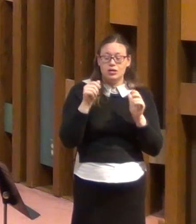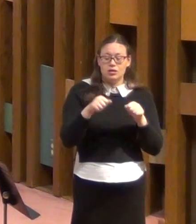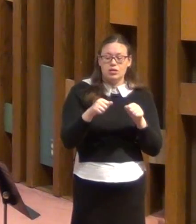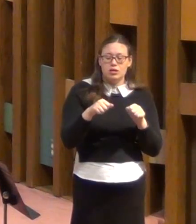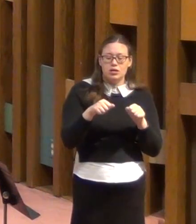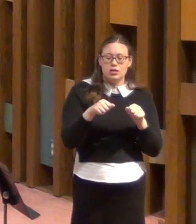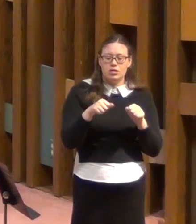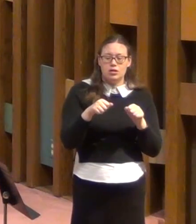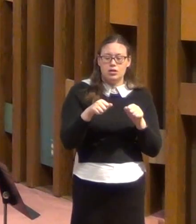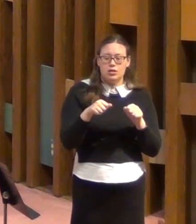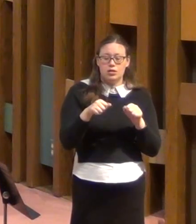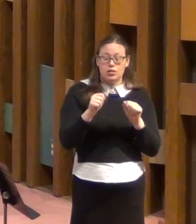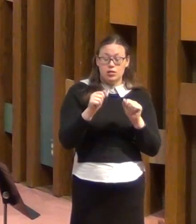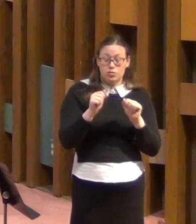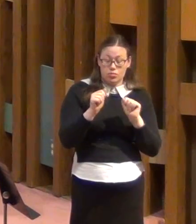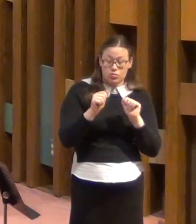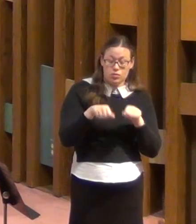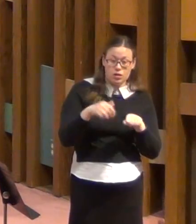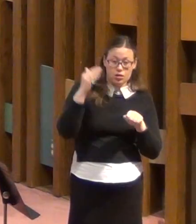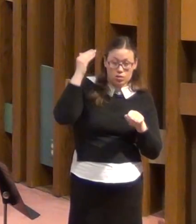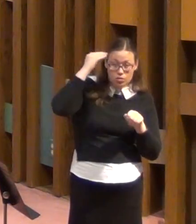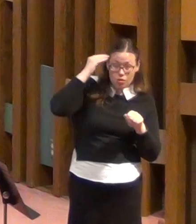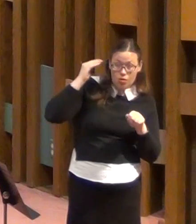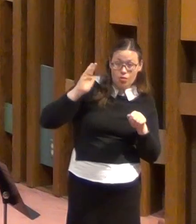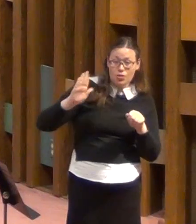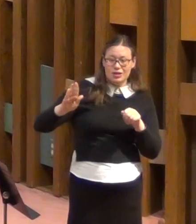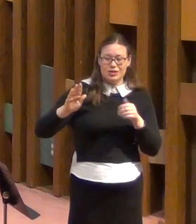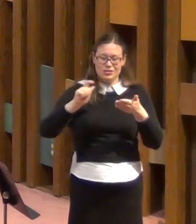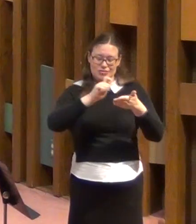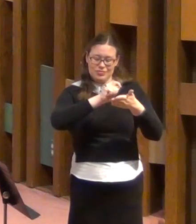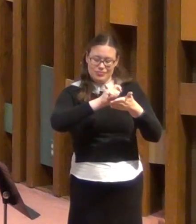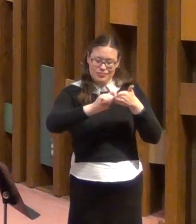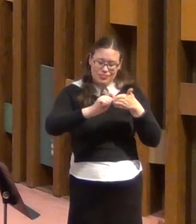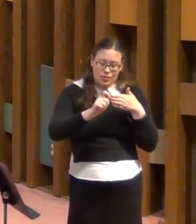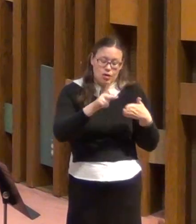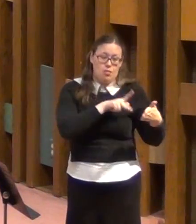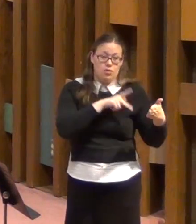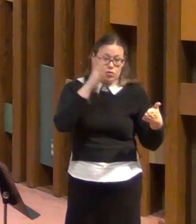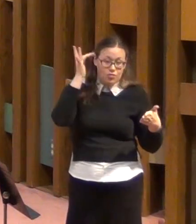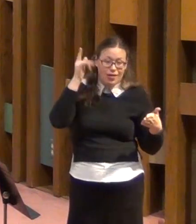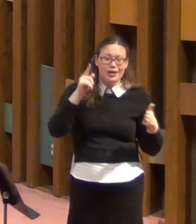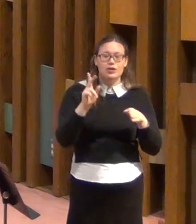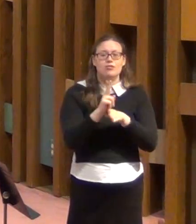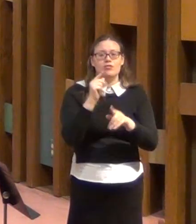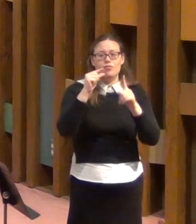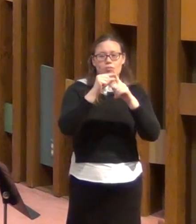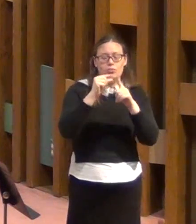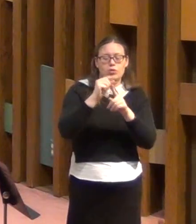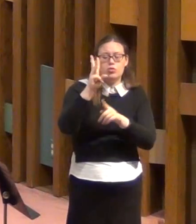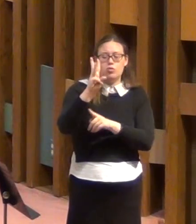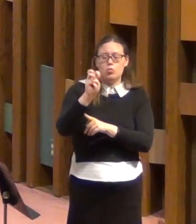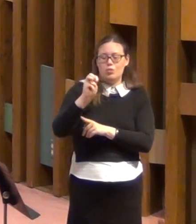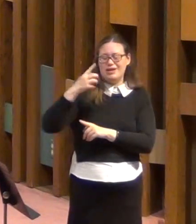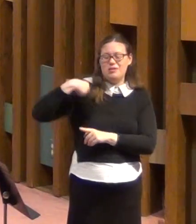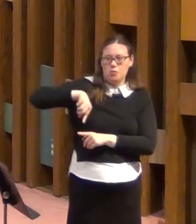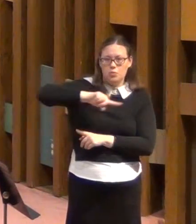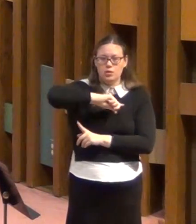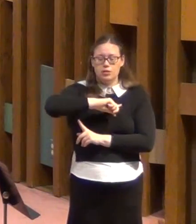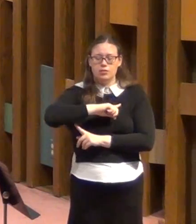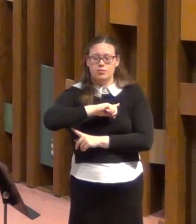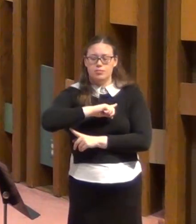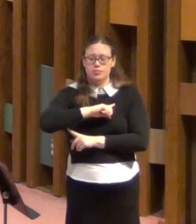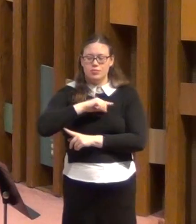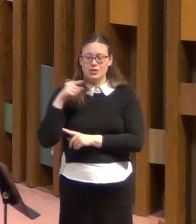we, in verses 8 through 11. He he's referring to himself and to his co